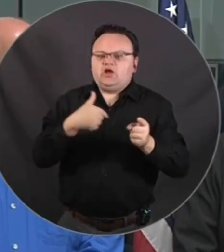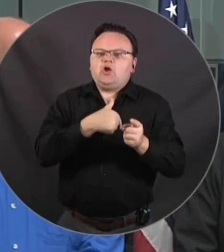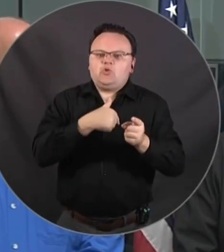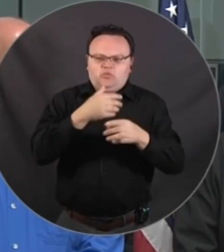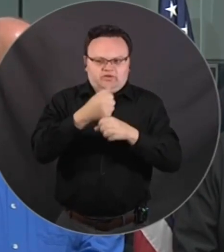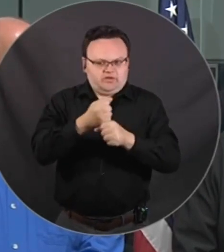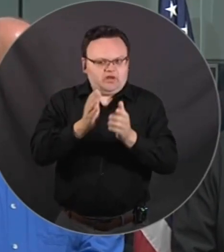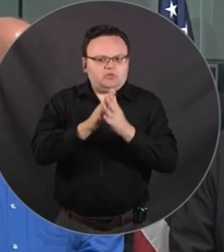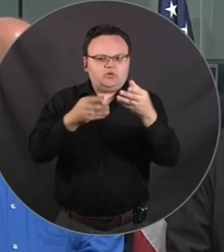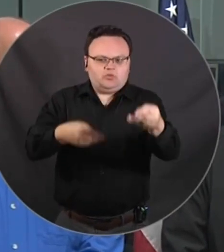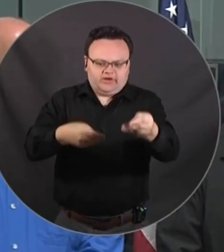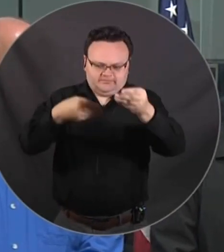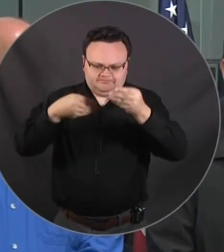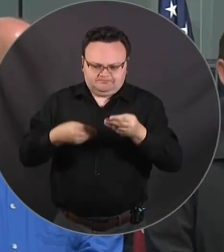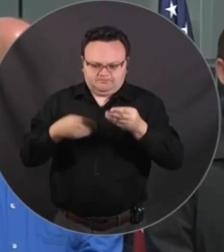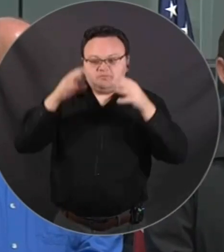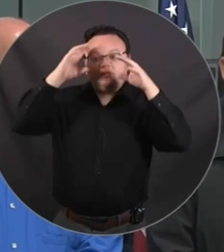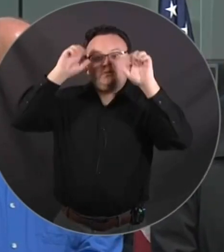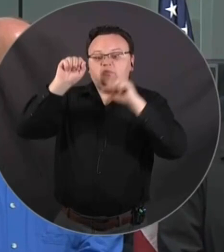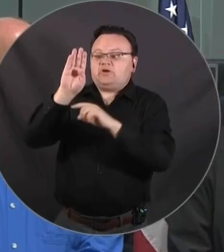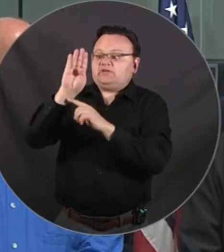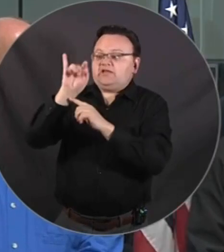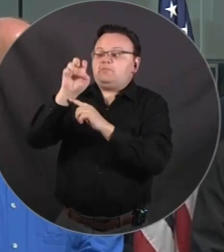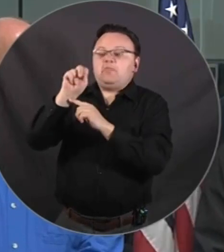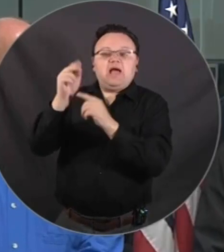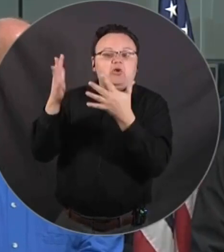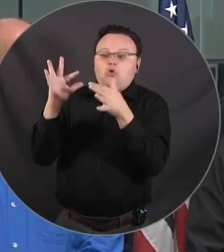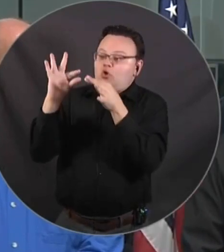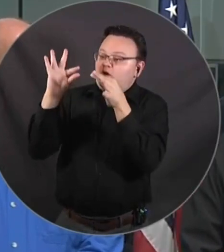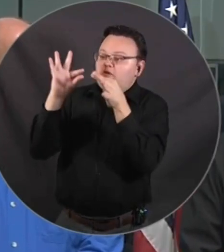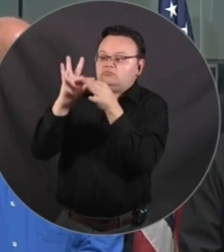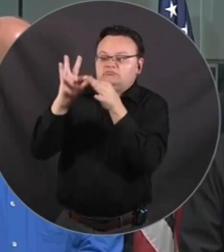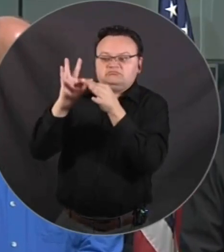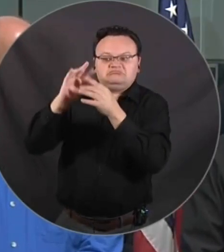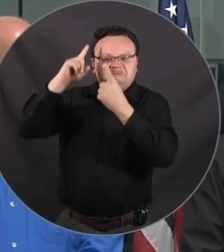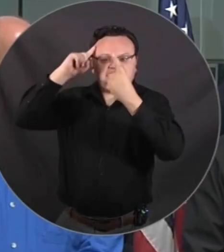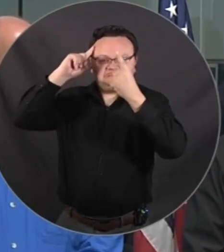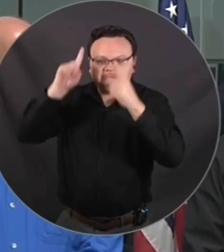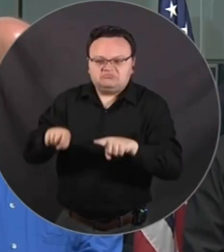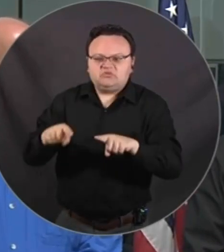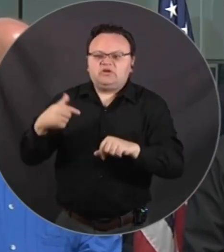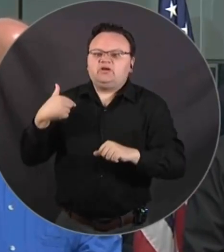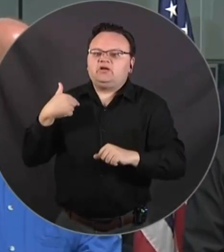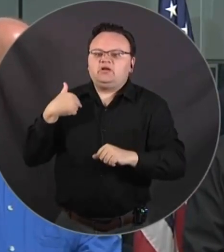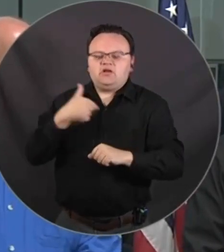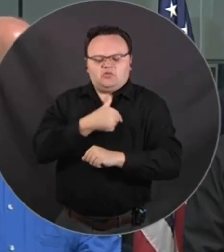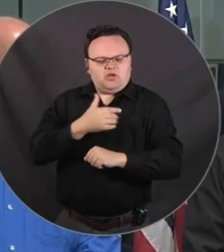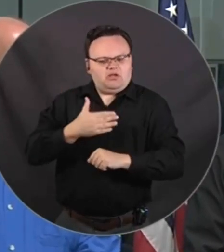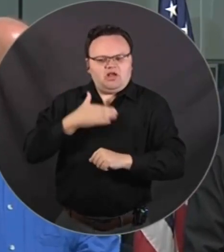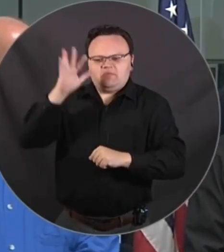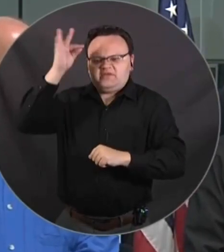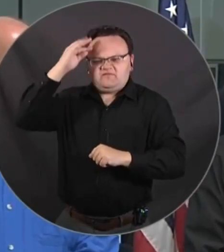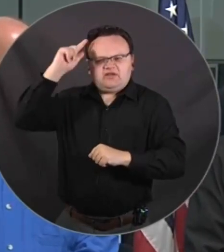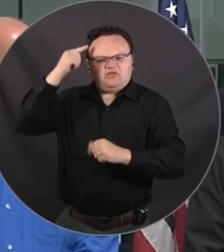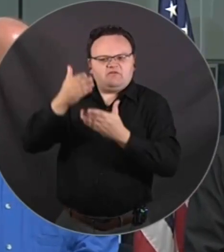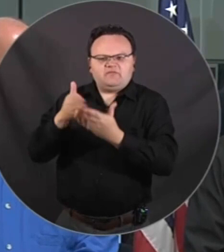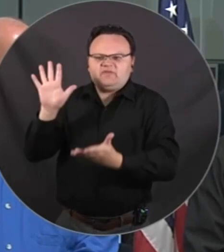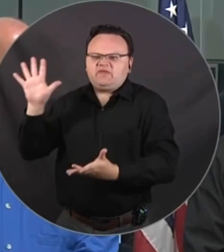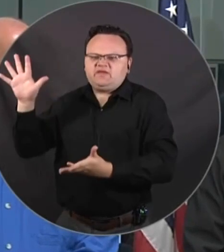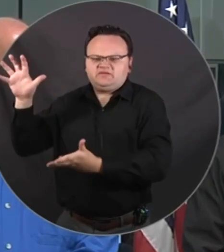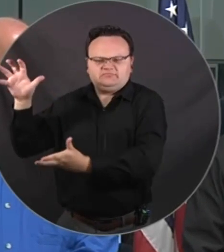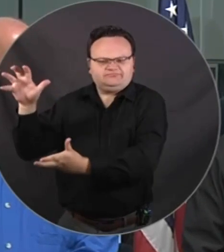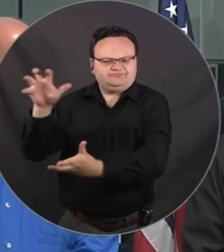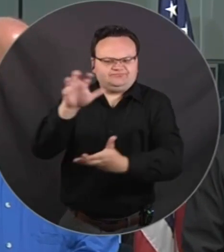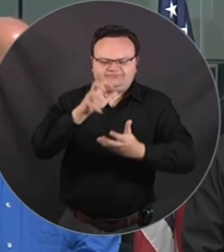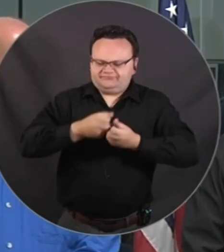in numerous phone calls, we are committed to bringing the entire federal family in here to continue to support. We do have our urban search and rescue